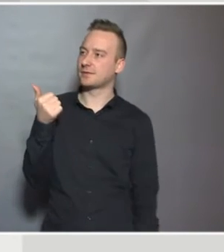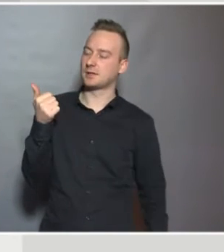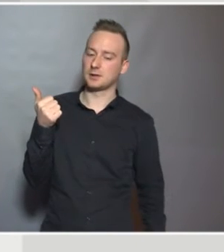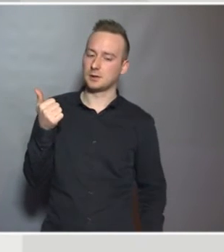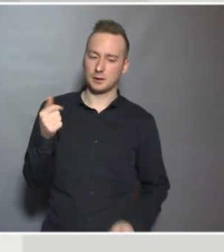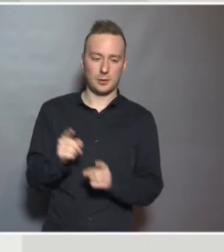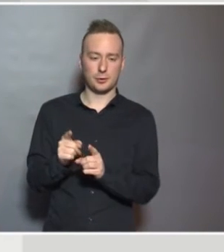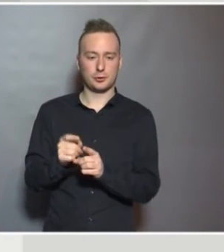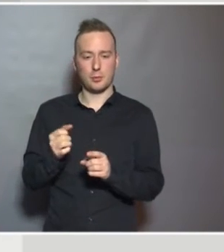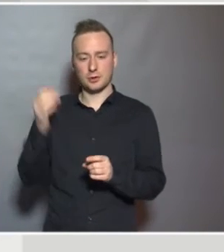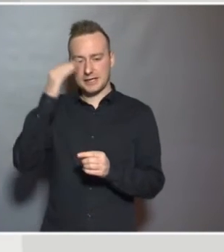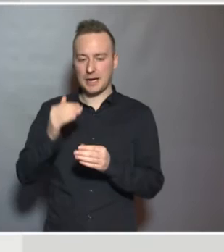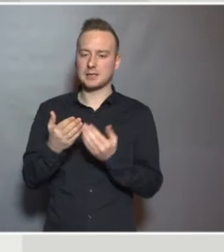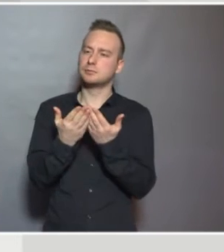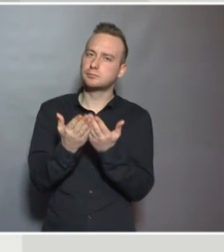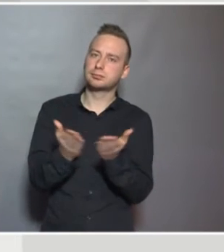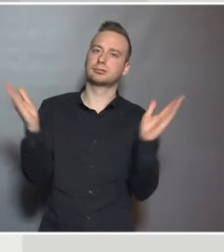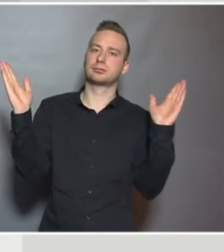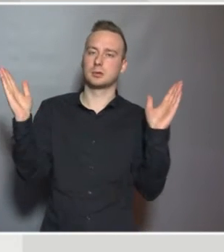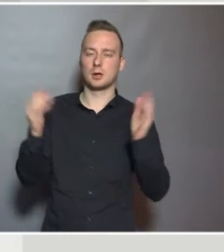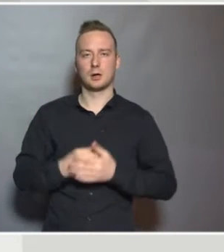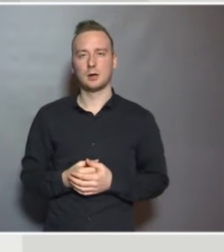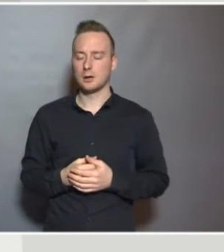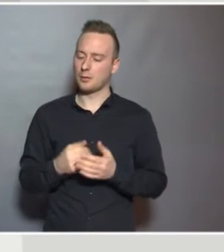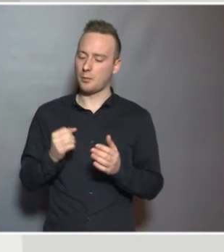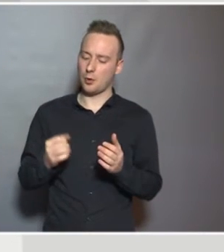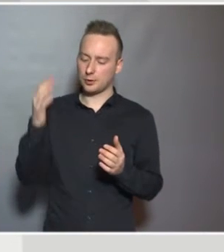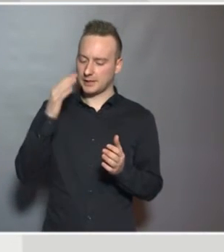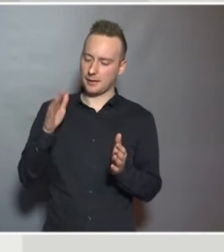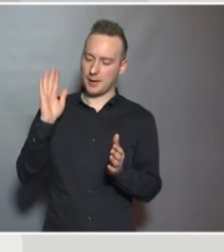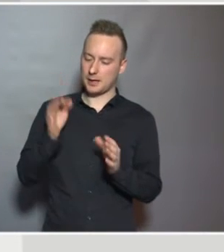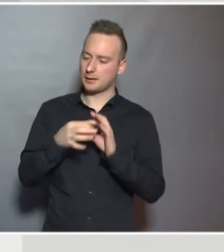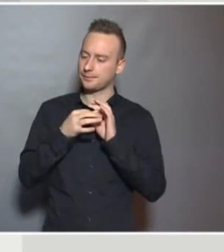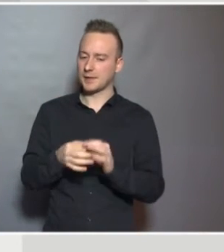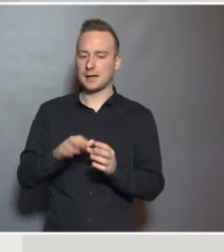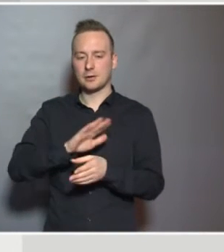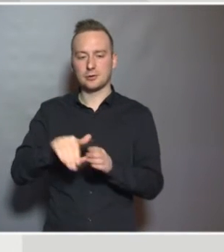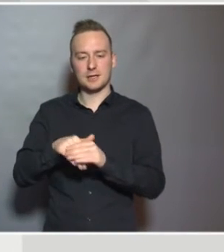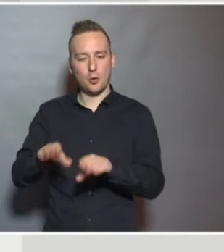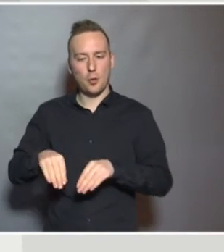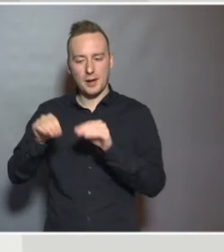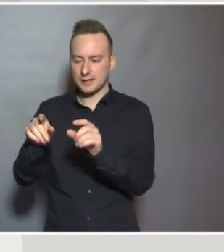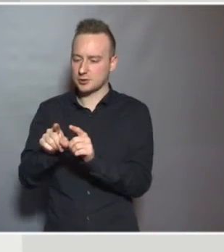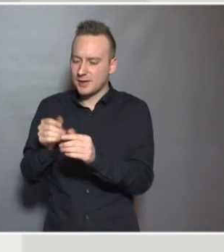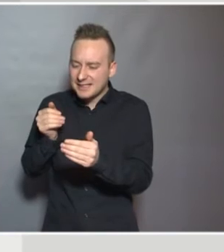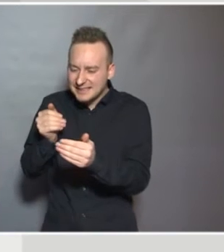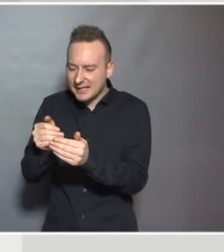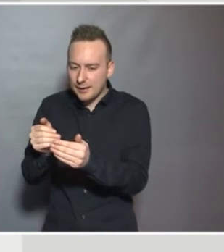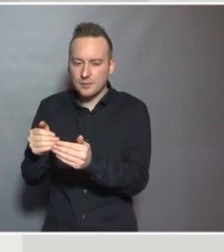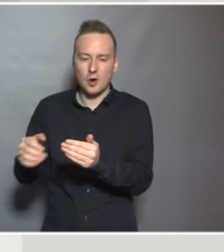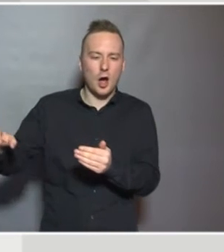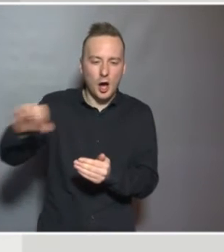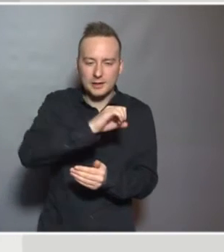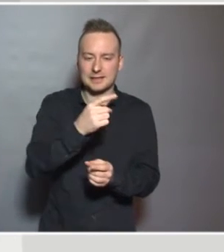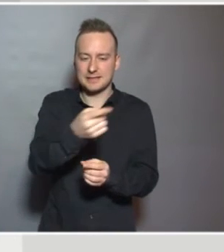further even further. It takes the thinking towards inclusive education as an approach for all learners